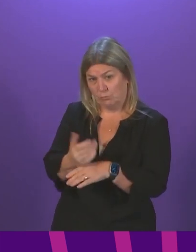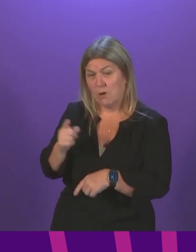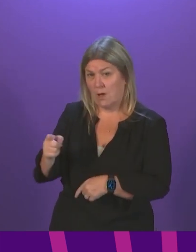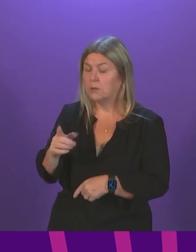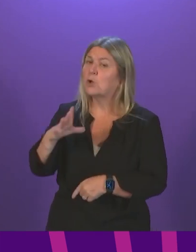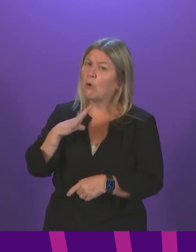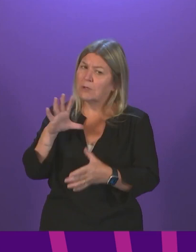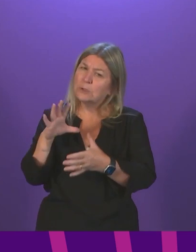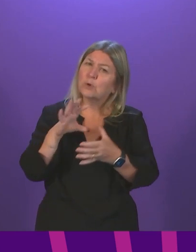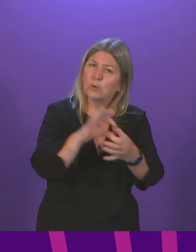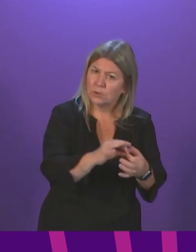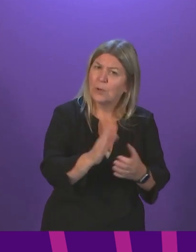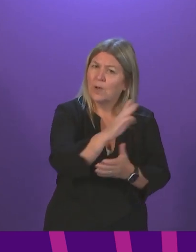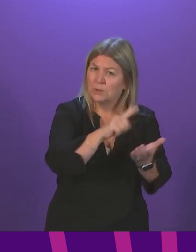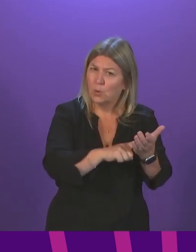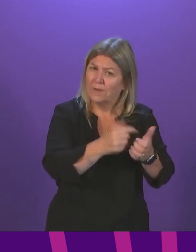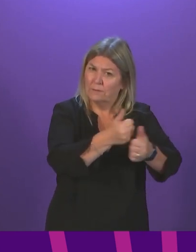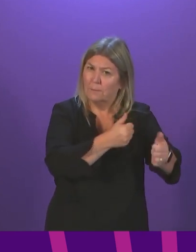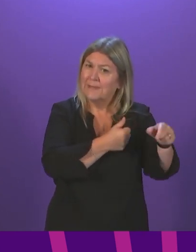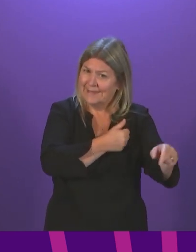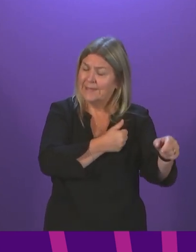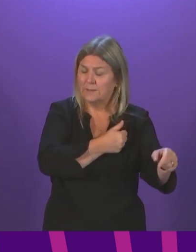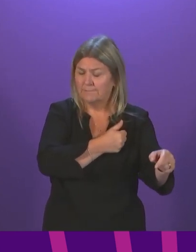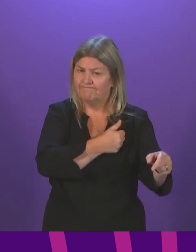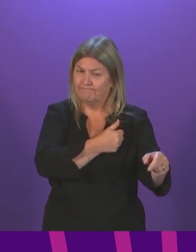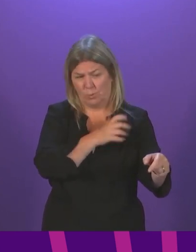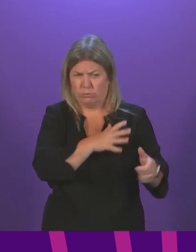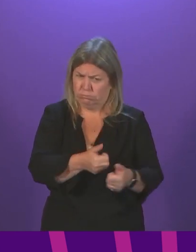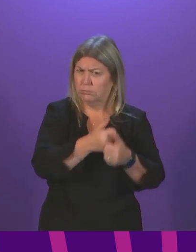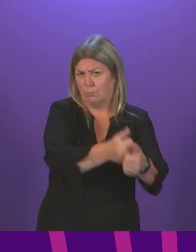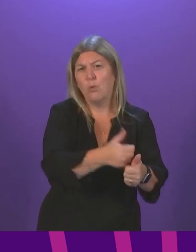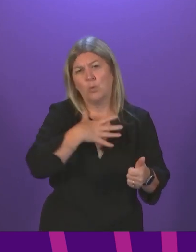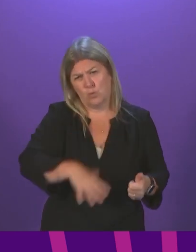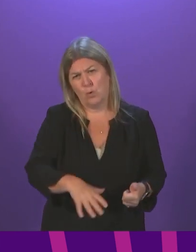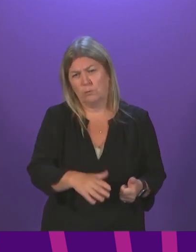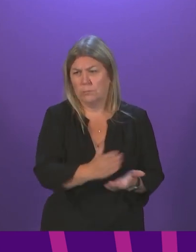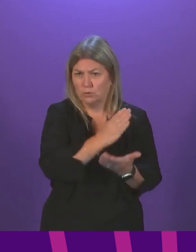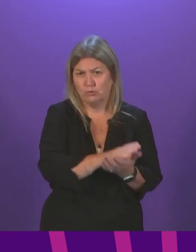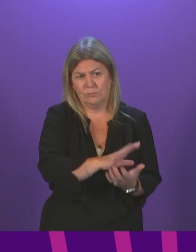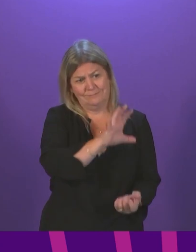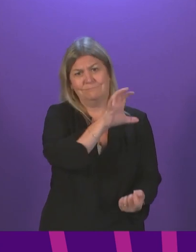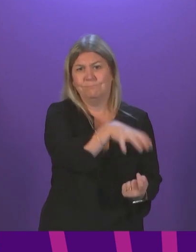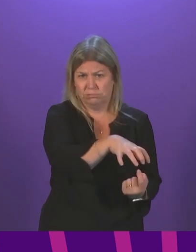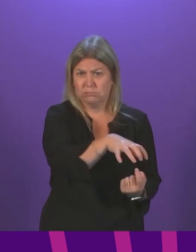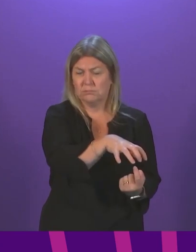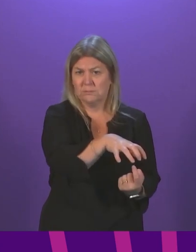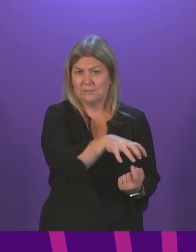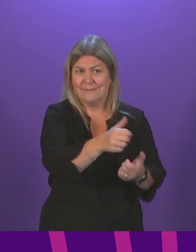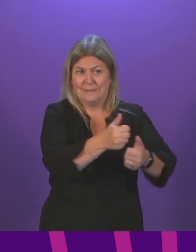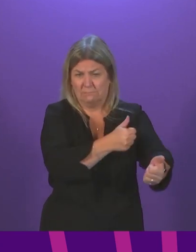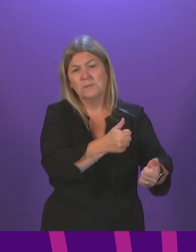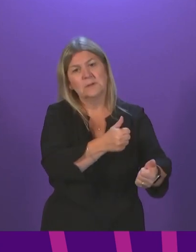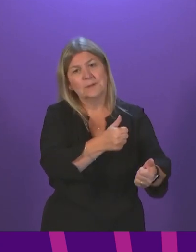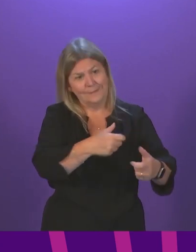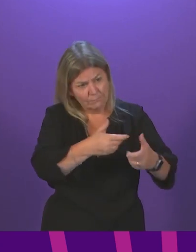We will do everything we can to support the company in light of this decision, because obviously we want to see that facility not just remain in Livingston, but go from